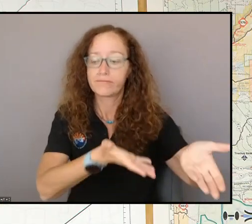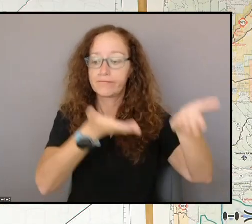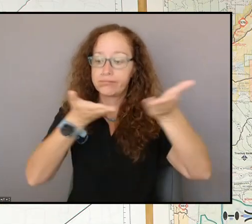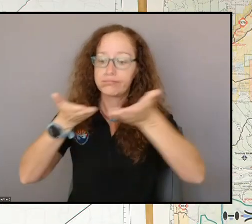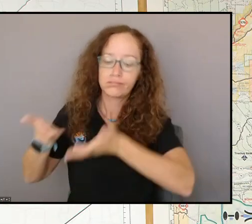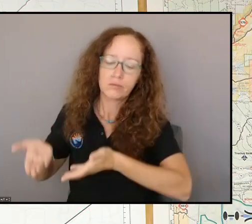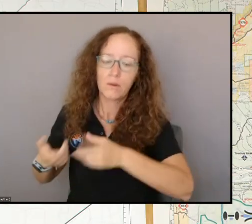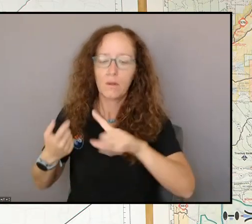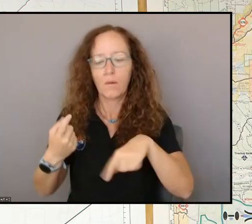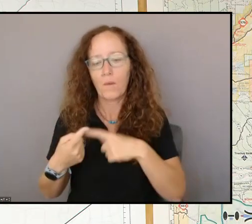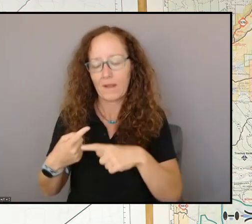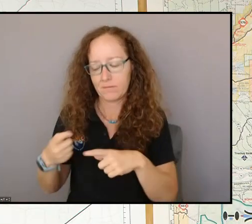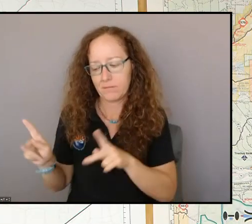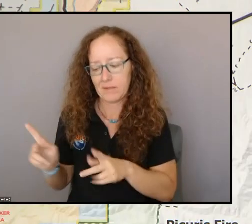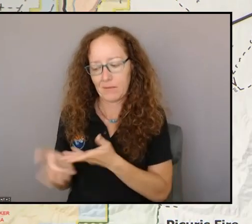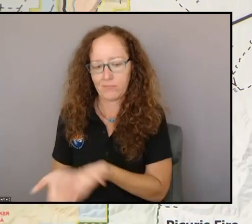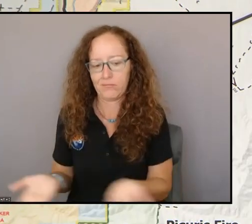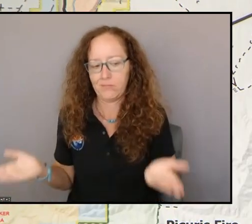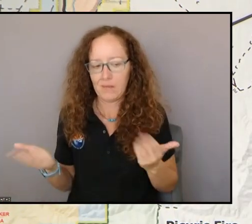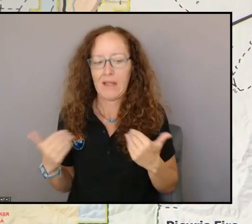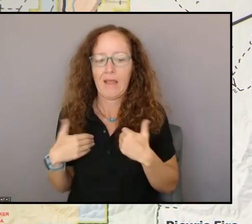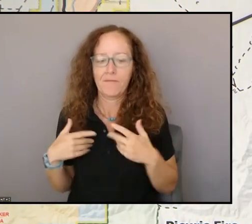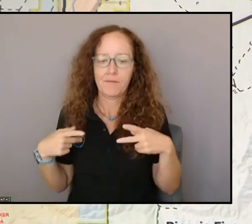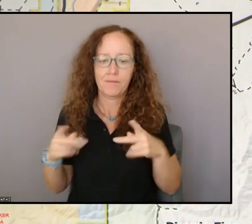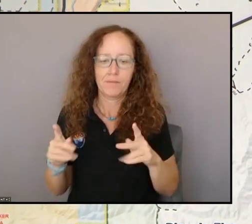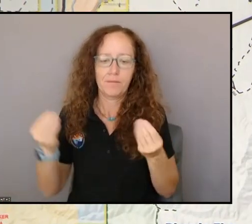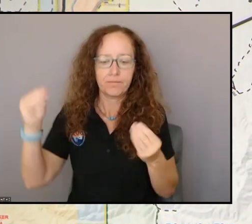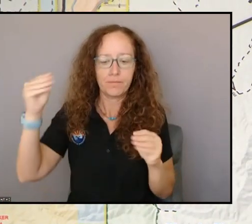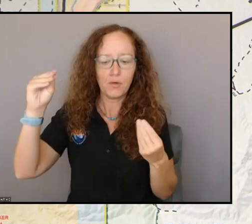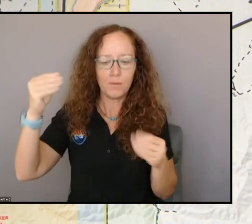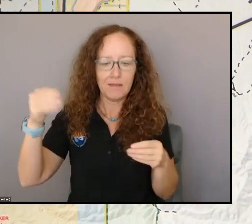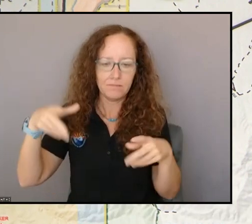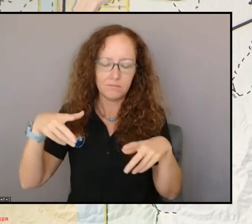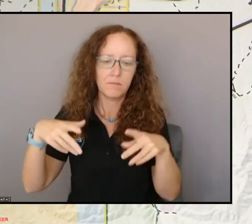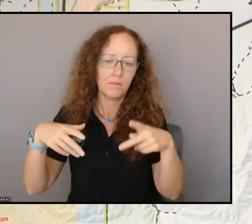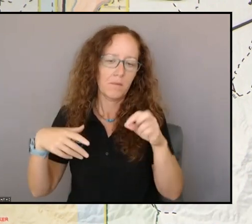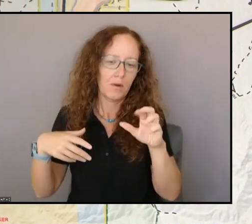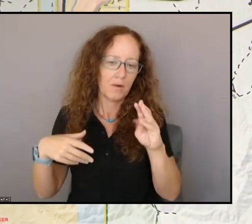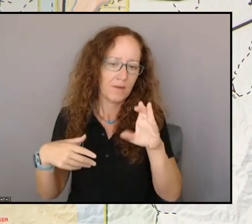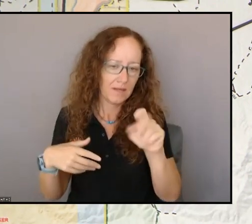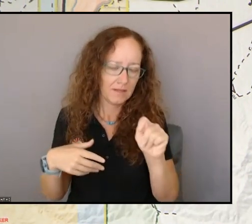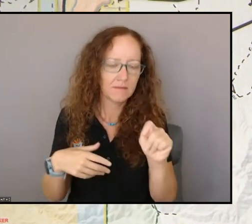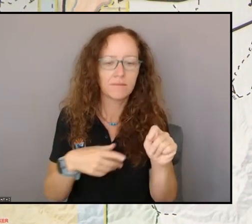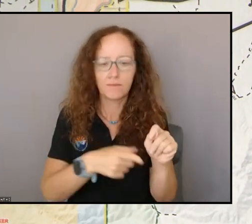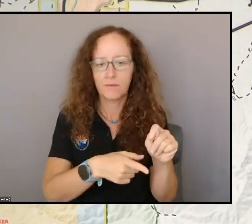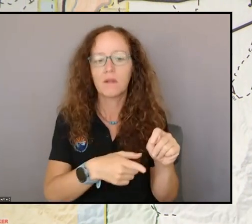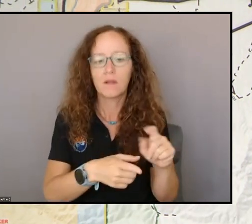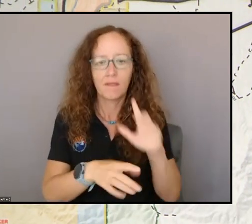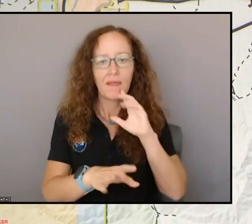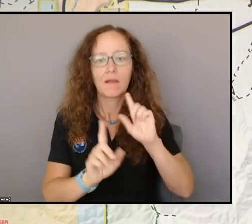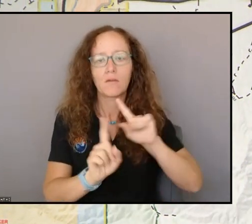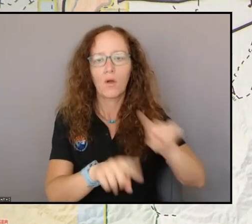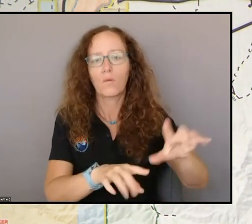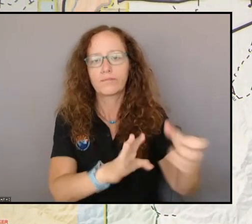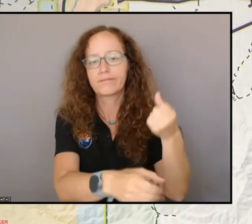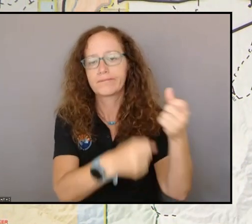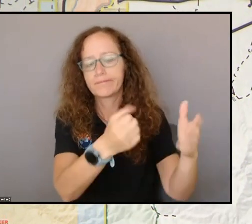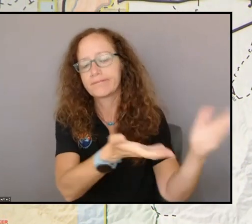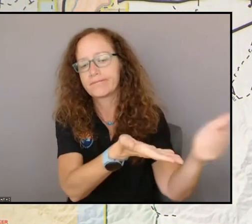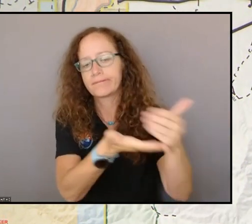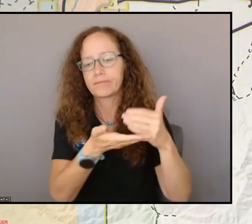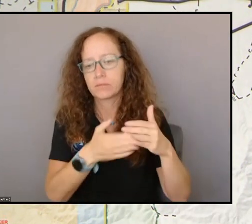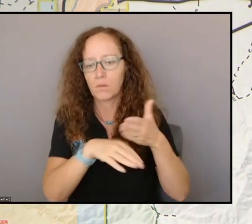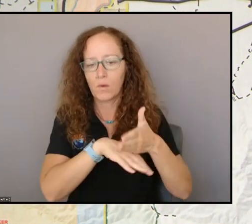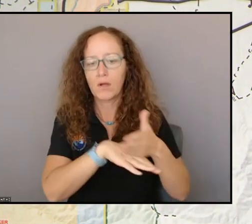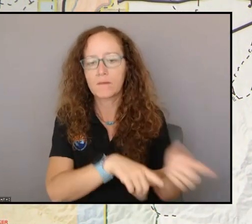into the Pot Creek area it's been very wet and road conditions are not conducive to completing any grading or dozer work along